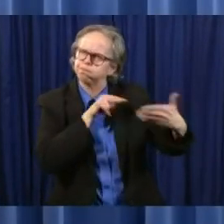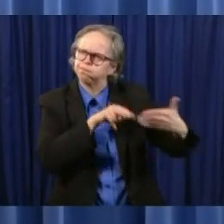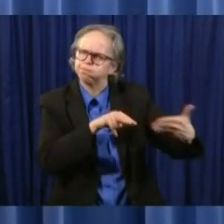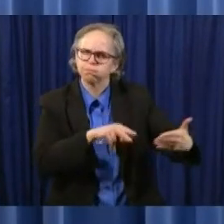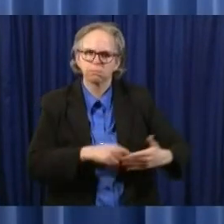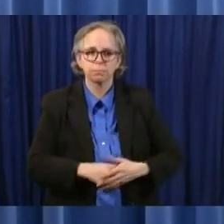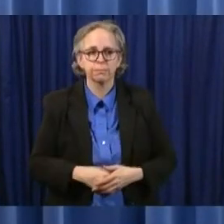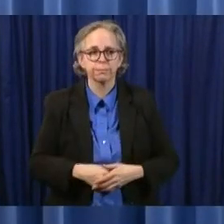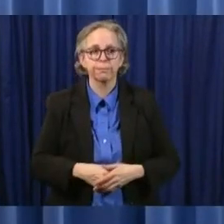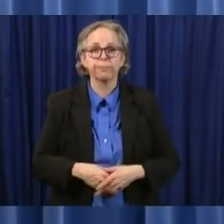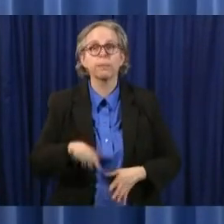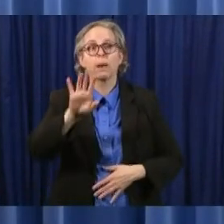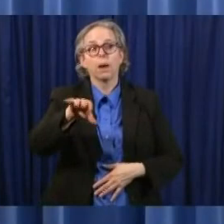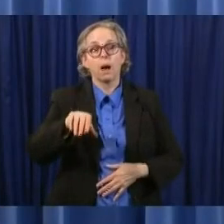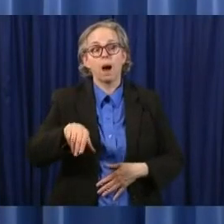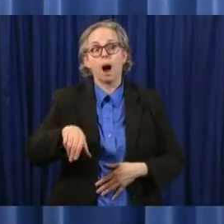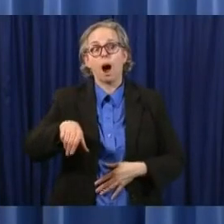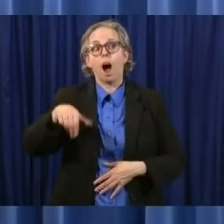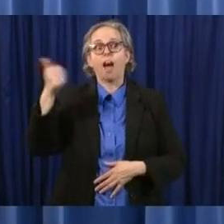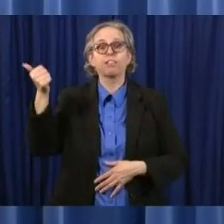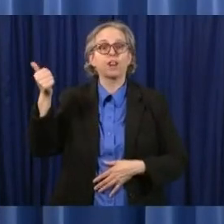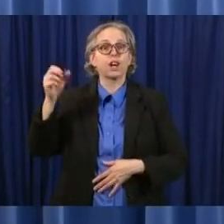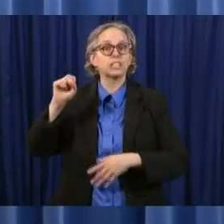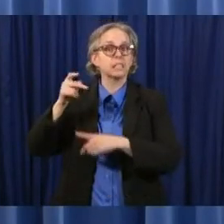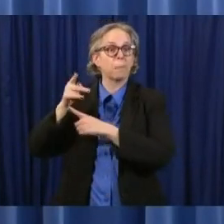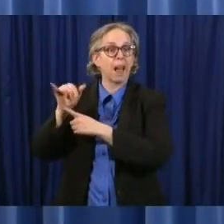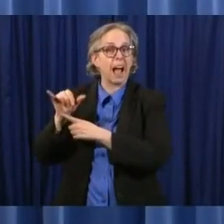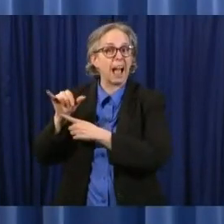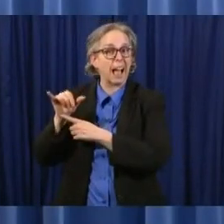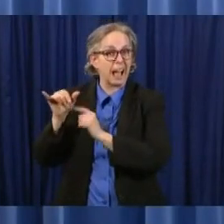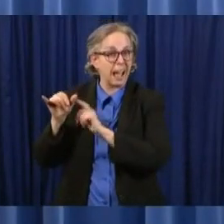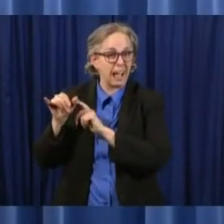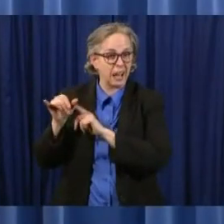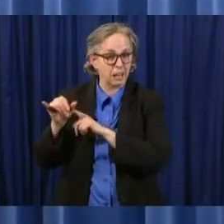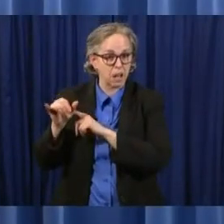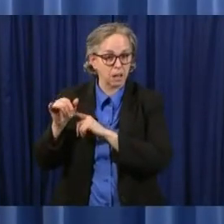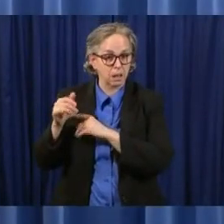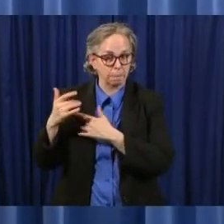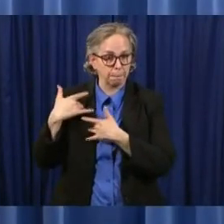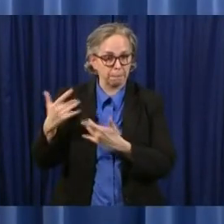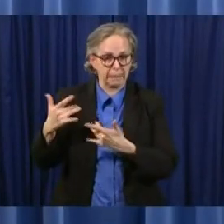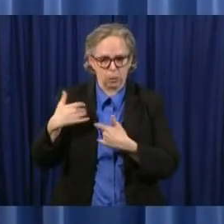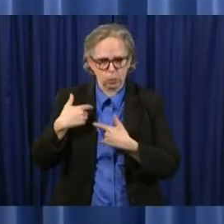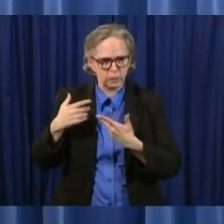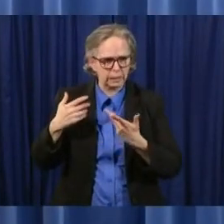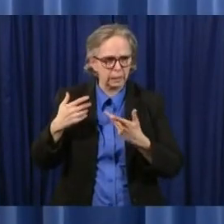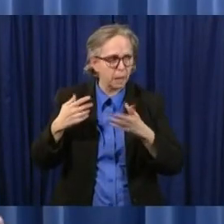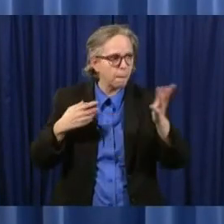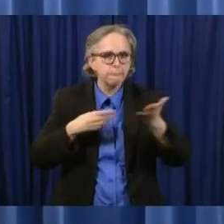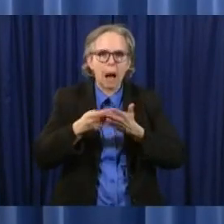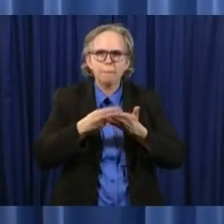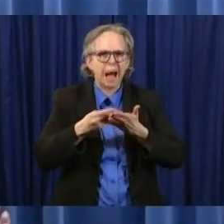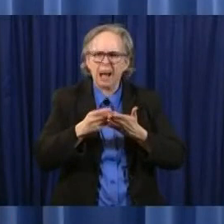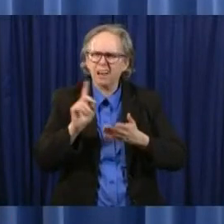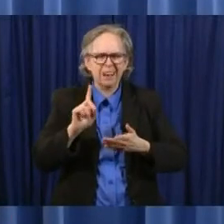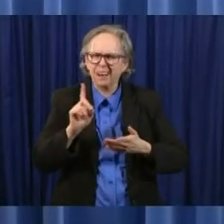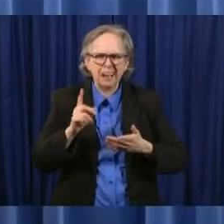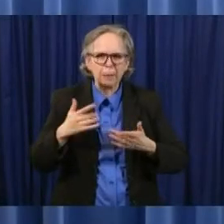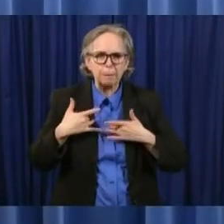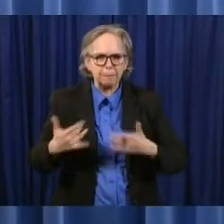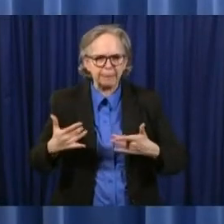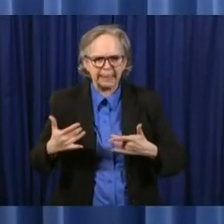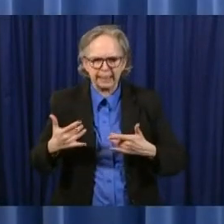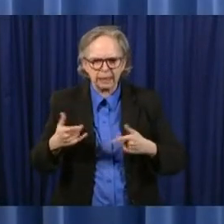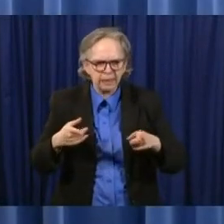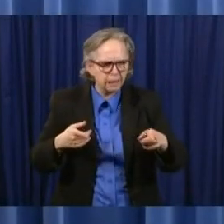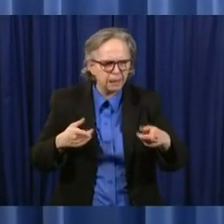normally the state is not out purchasing this and distributing it usually whatever group that needs it is doing that themselves